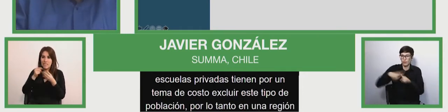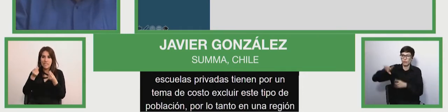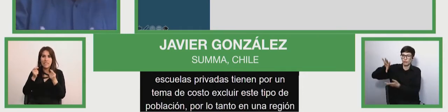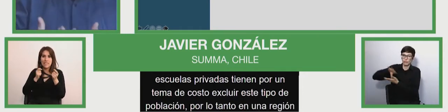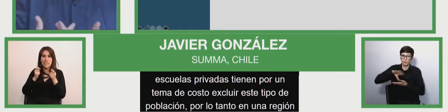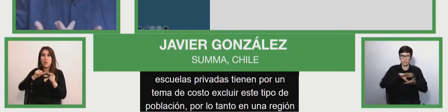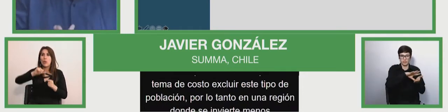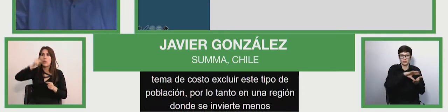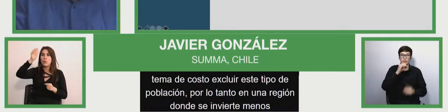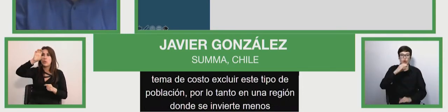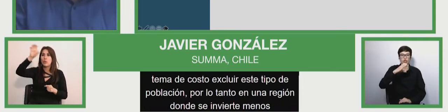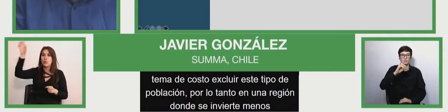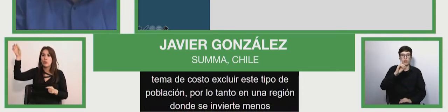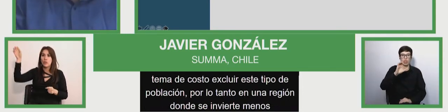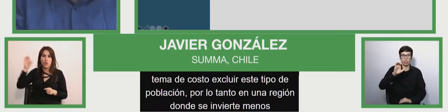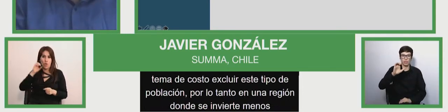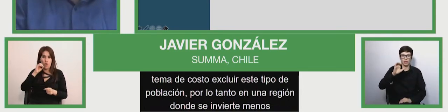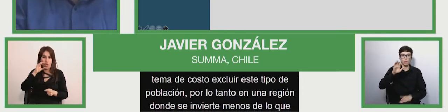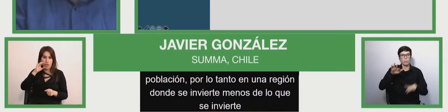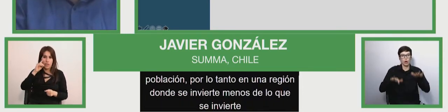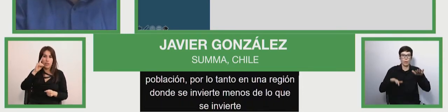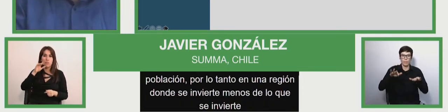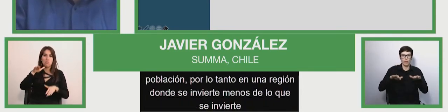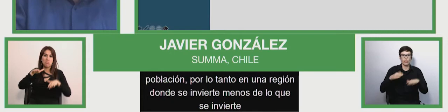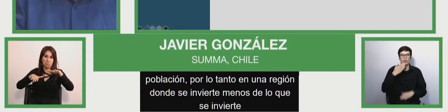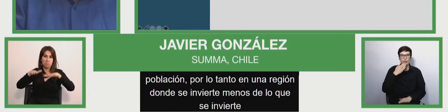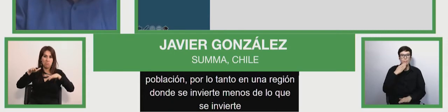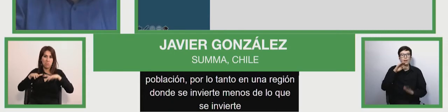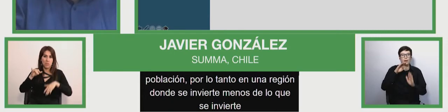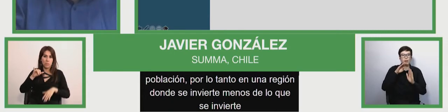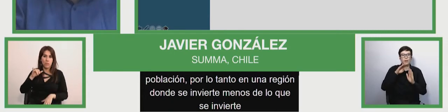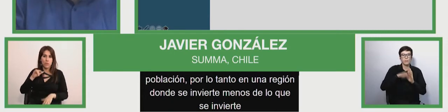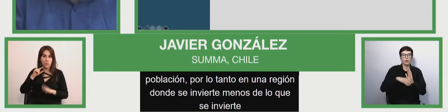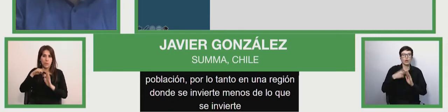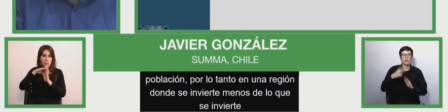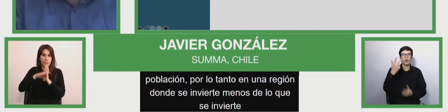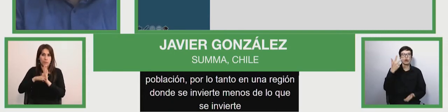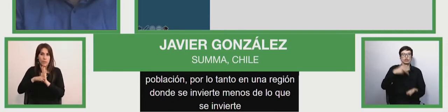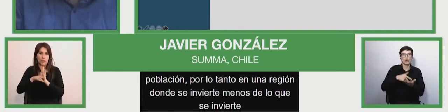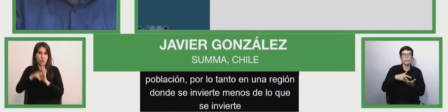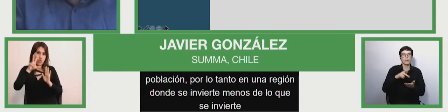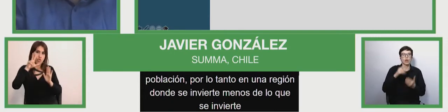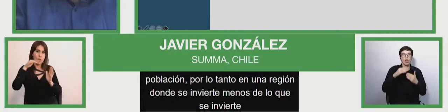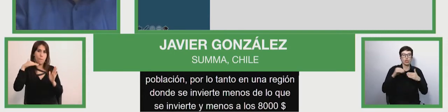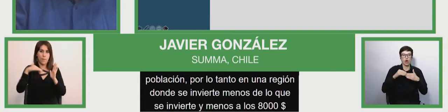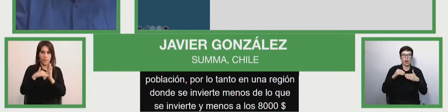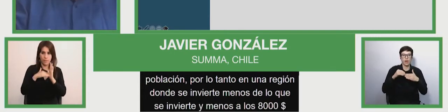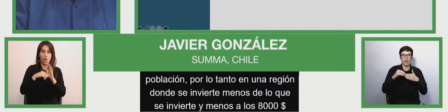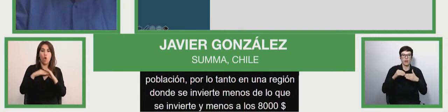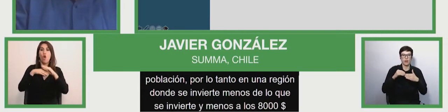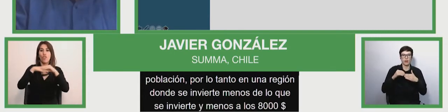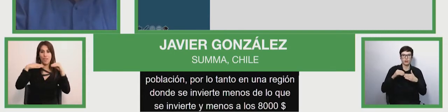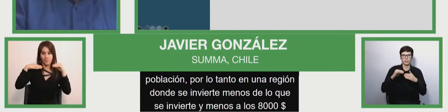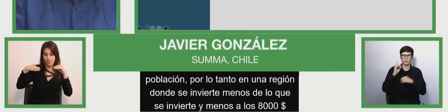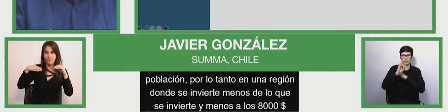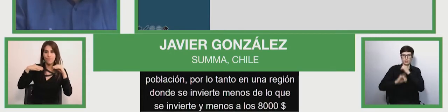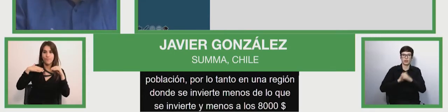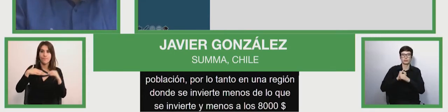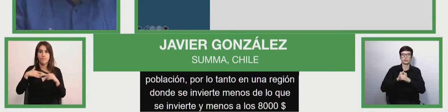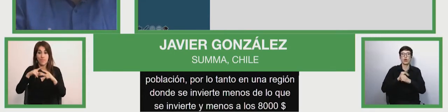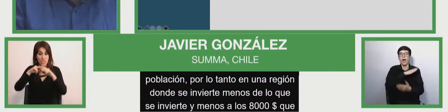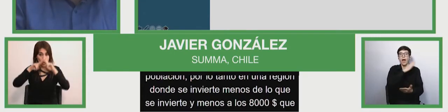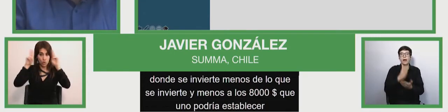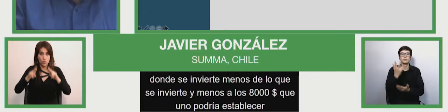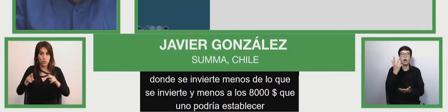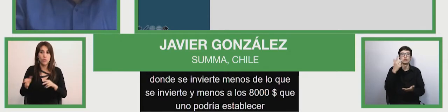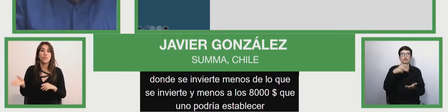and less so than the $8,000 as benchmark, we could establish or define up to $8,000 per student per year, we